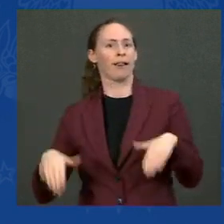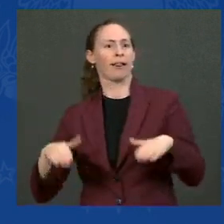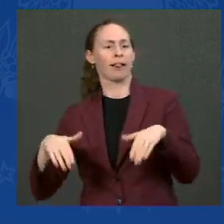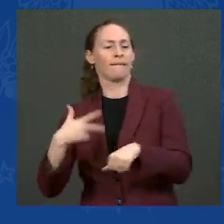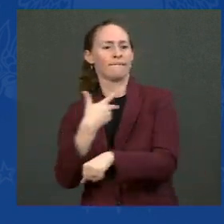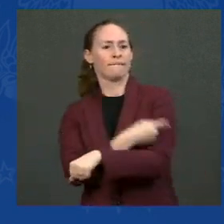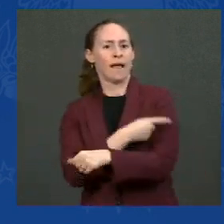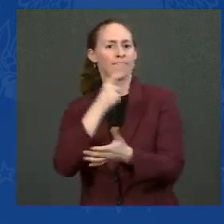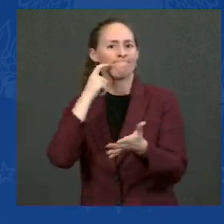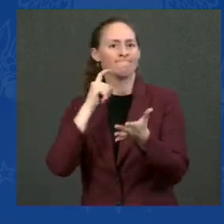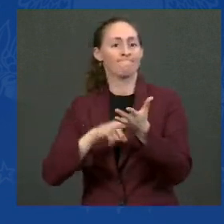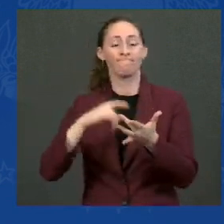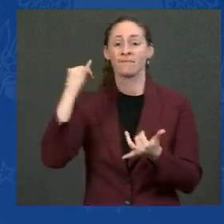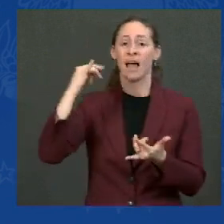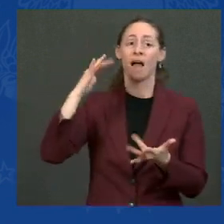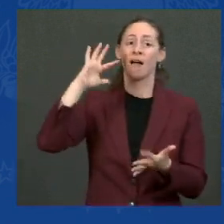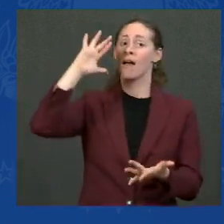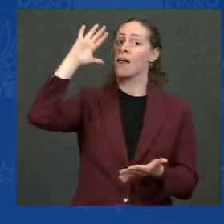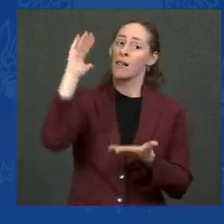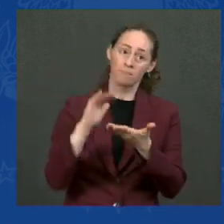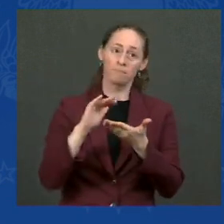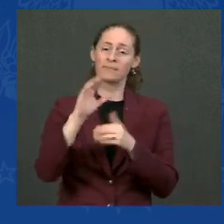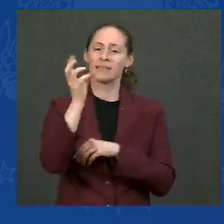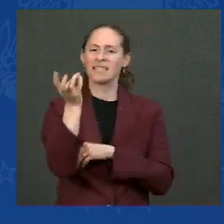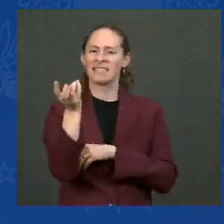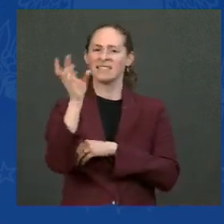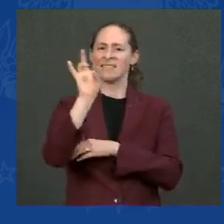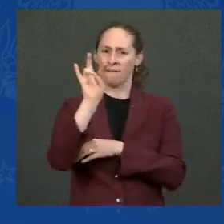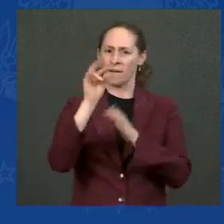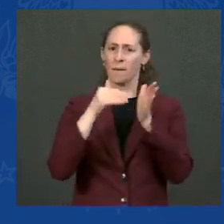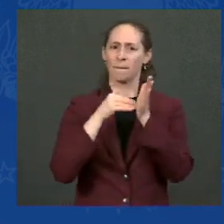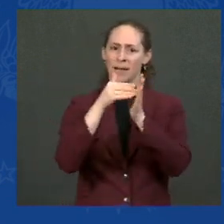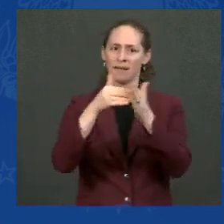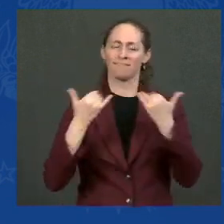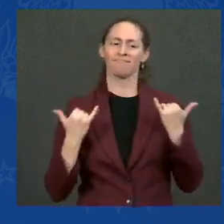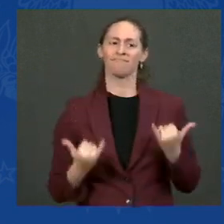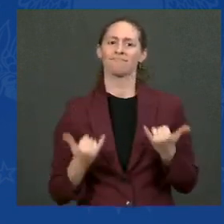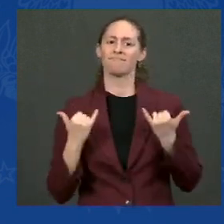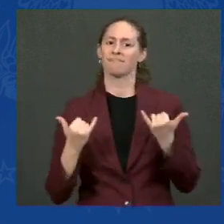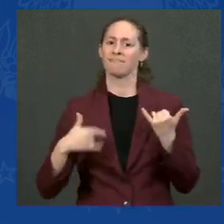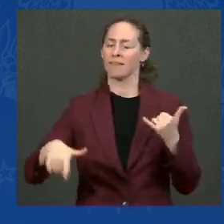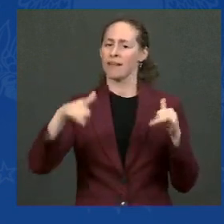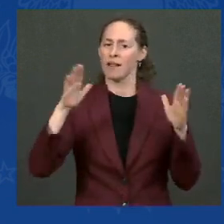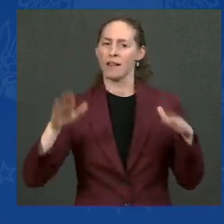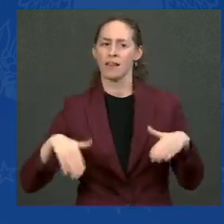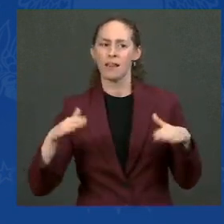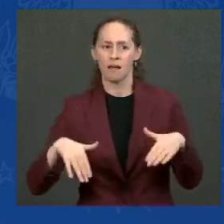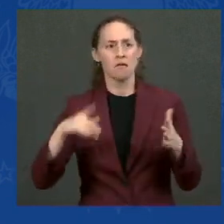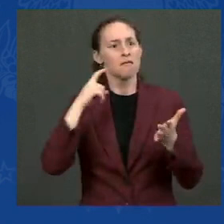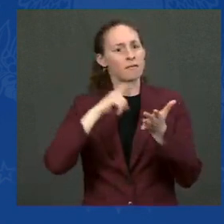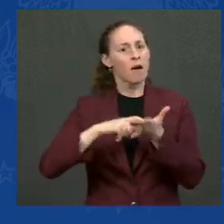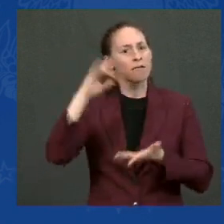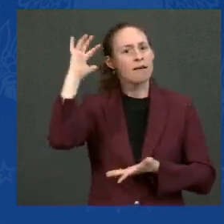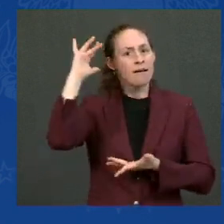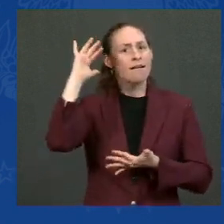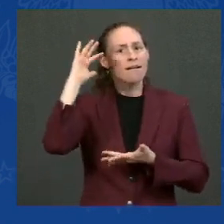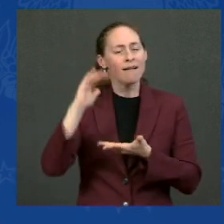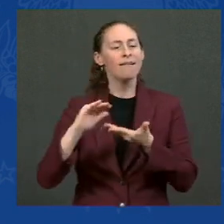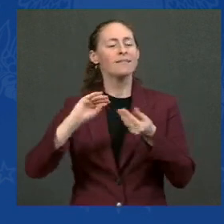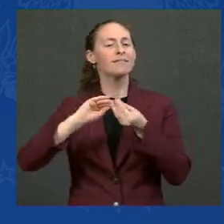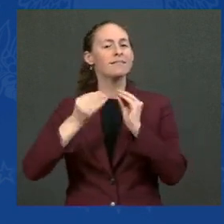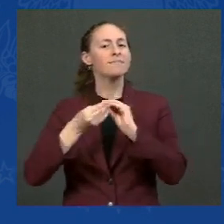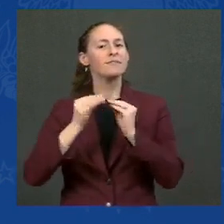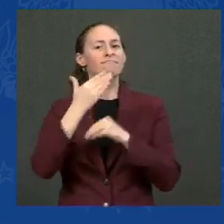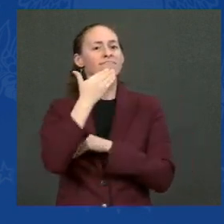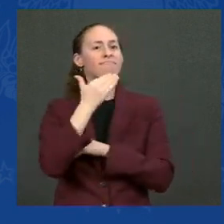Today, we've reduced that number to 67 eligible Americans who aren't vaccinated. And today, we released a new